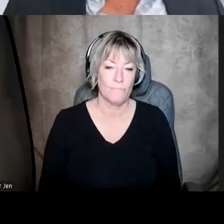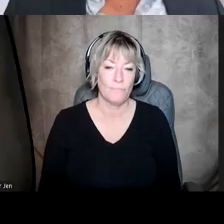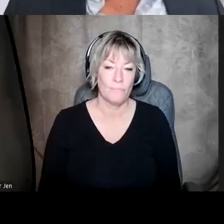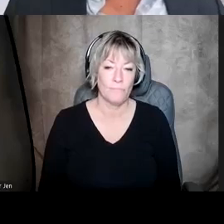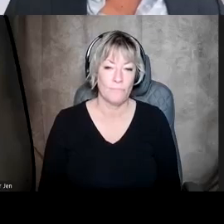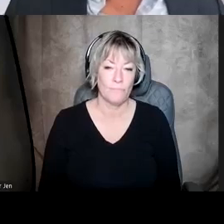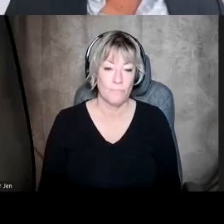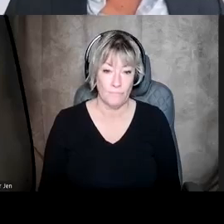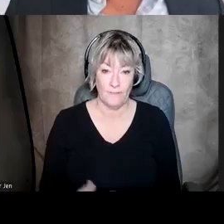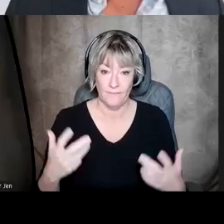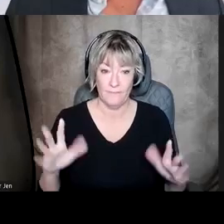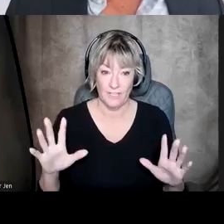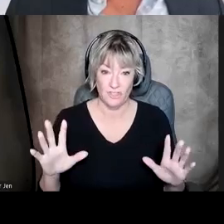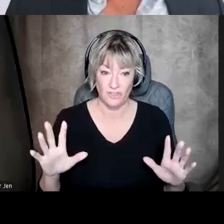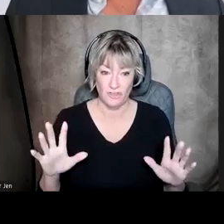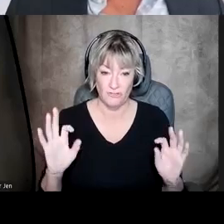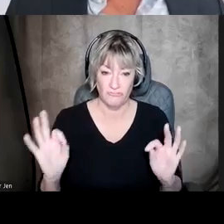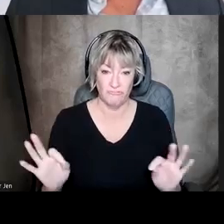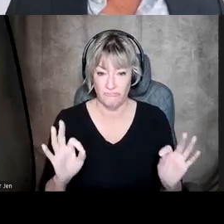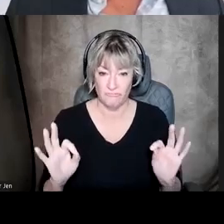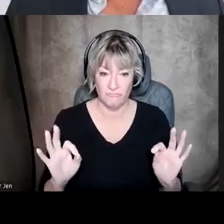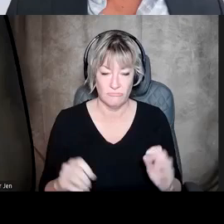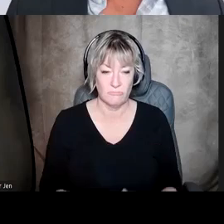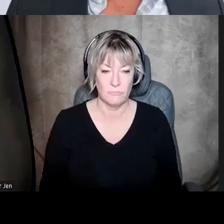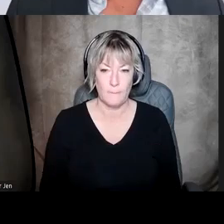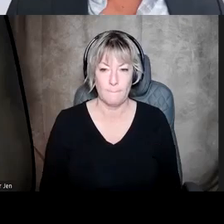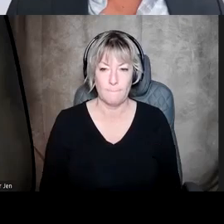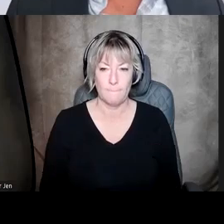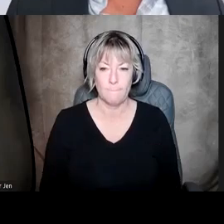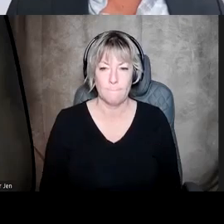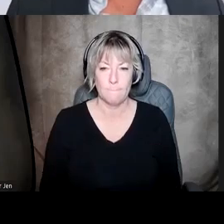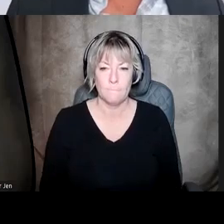Y'all finished? We got it? We got